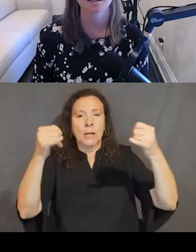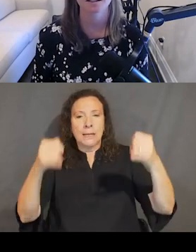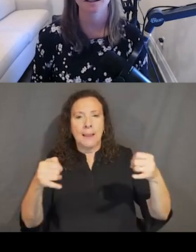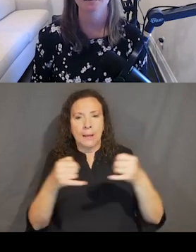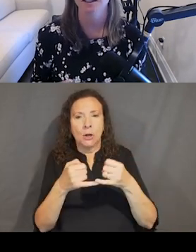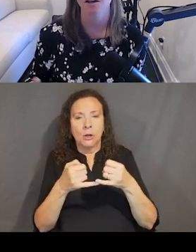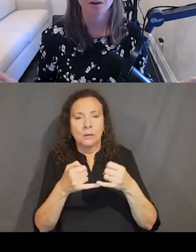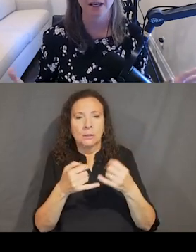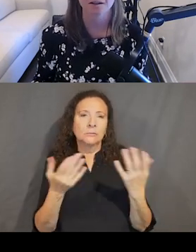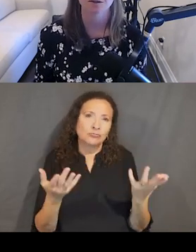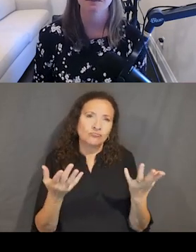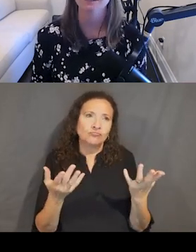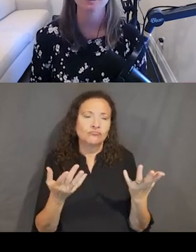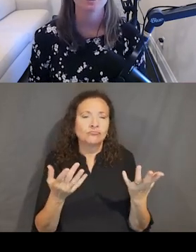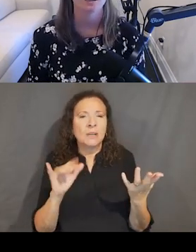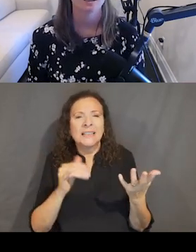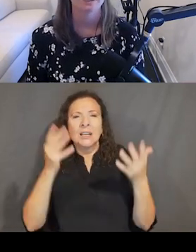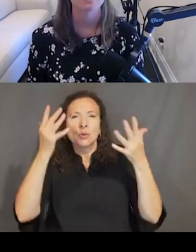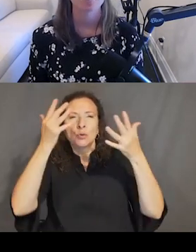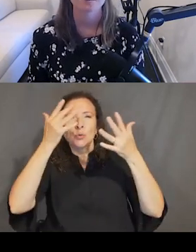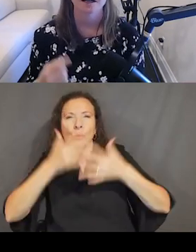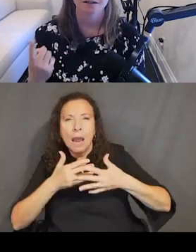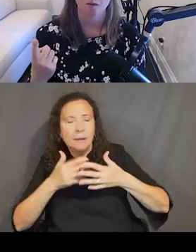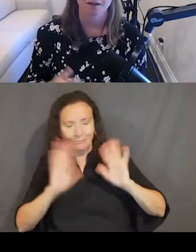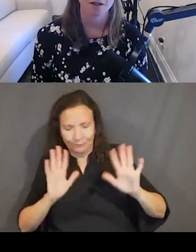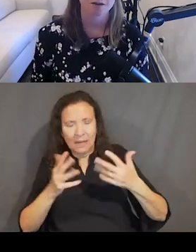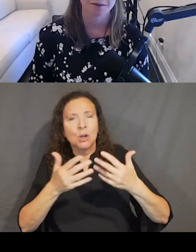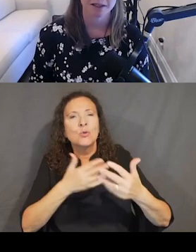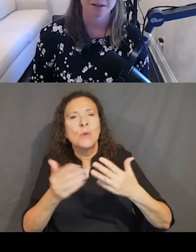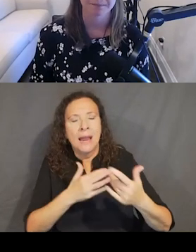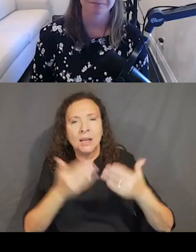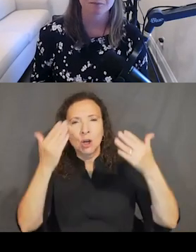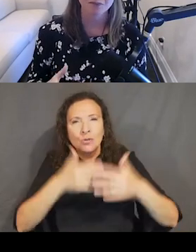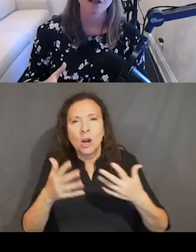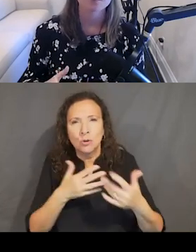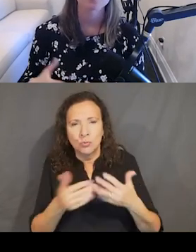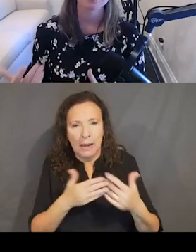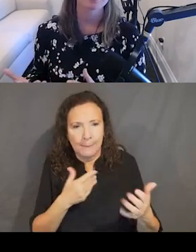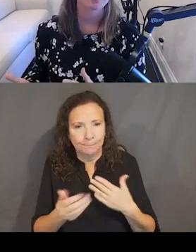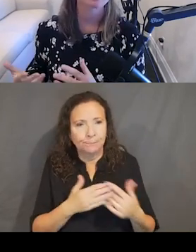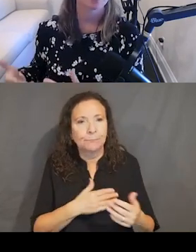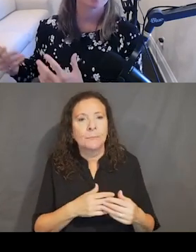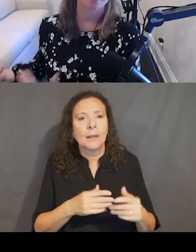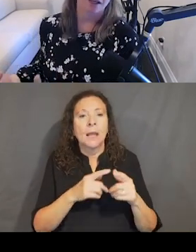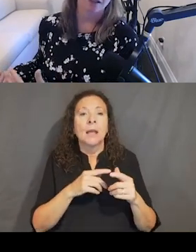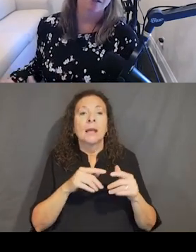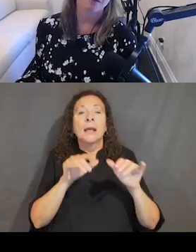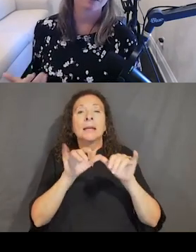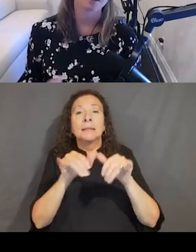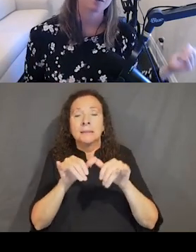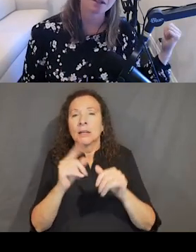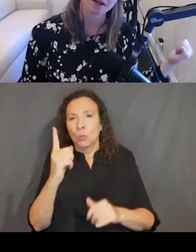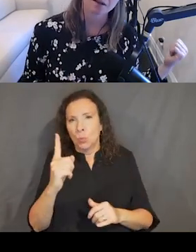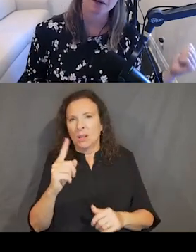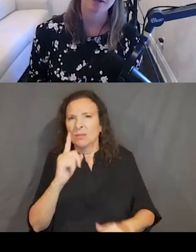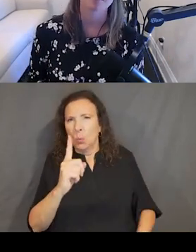and it's really just like a really dark gray. It's almost black. And the border size is one, so it's one pixel. To indicate a change in state, something